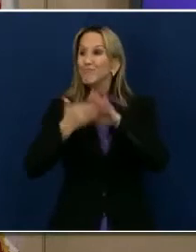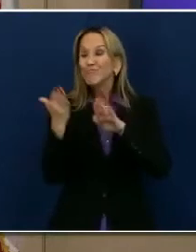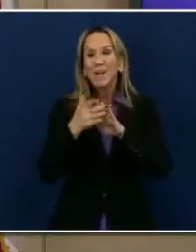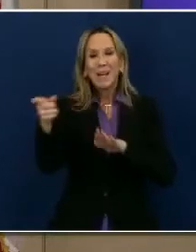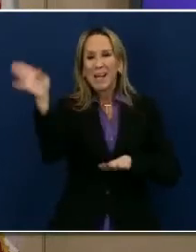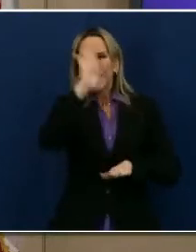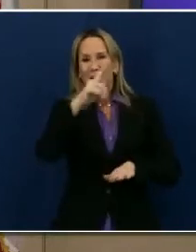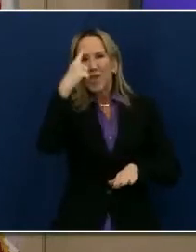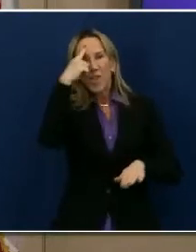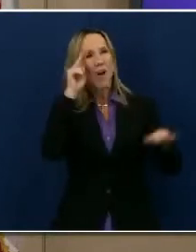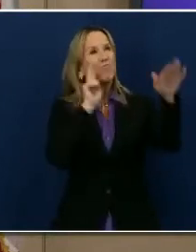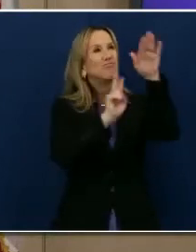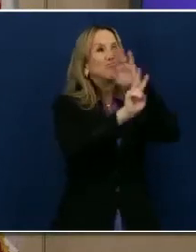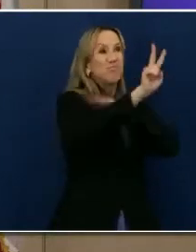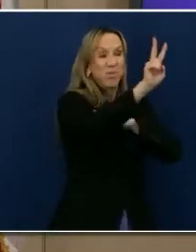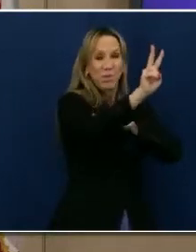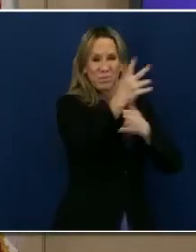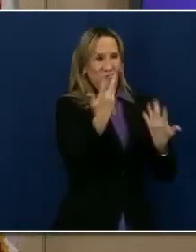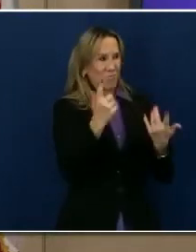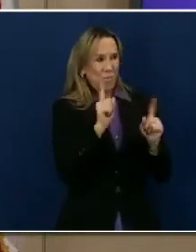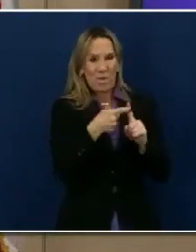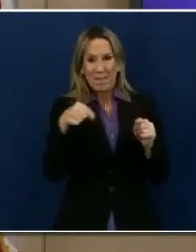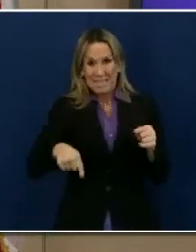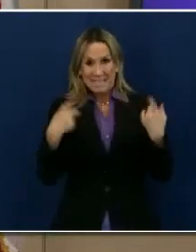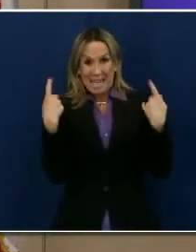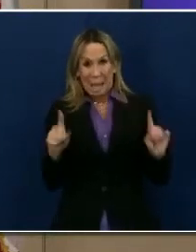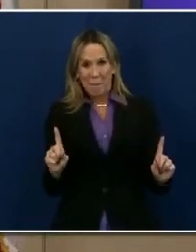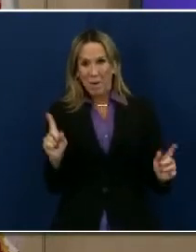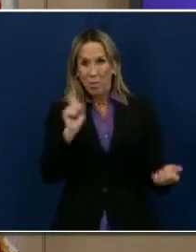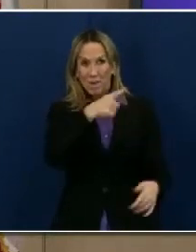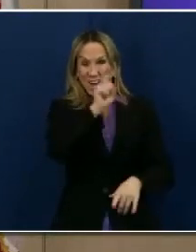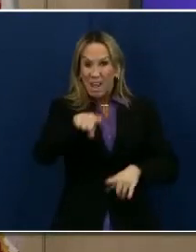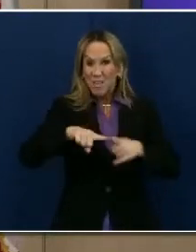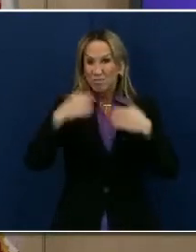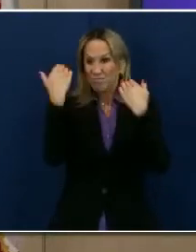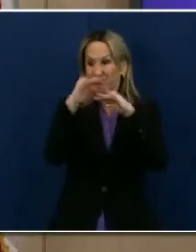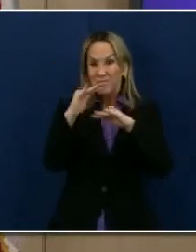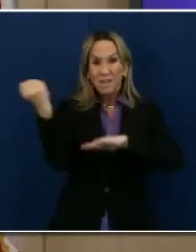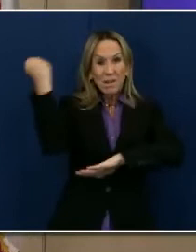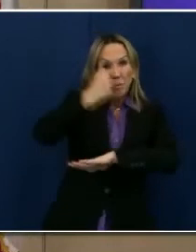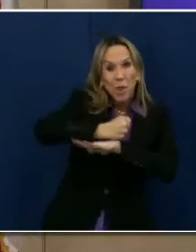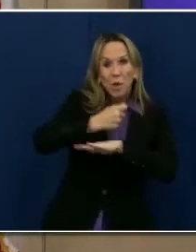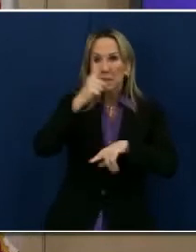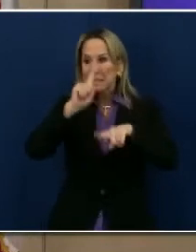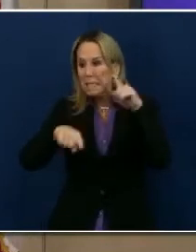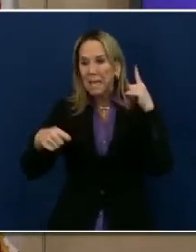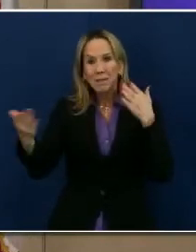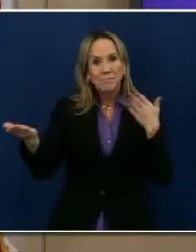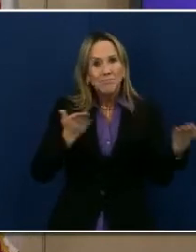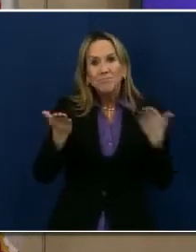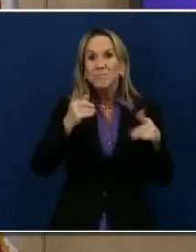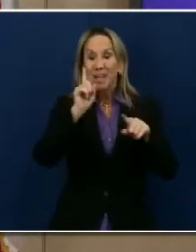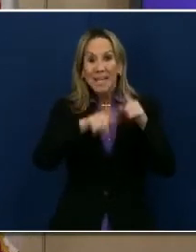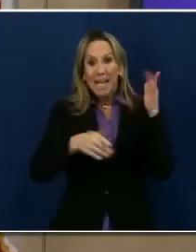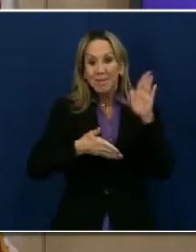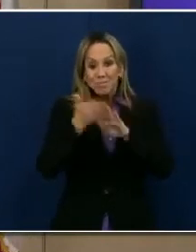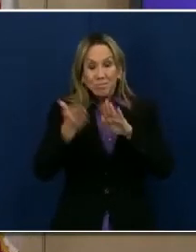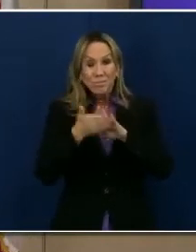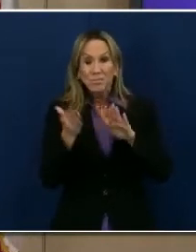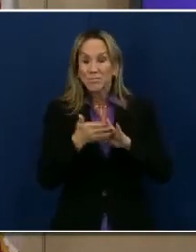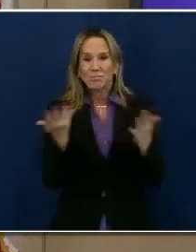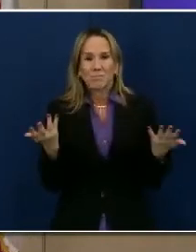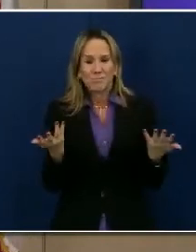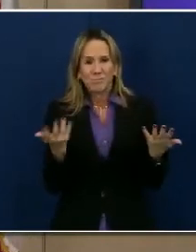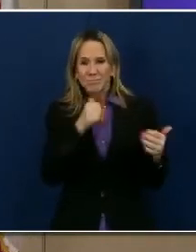dreamt of a day or imagined a scenario or situation where they would have limitations placed on doing what they were founded to do.